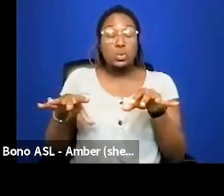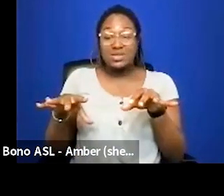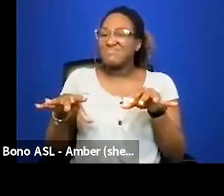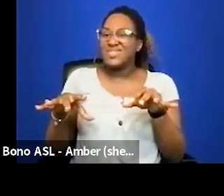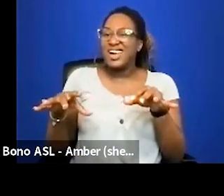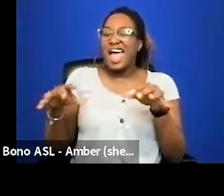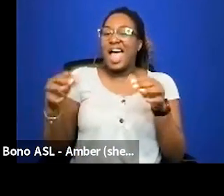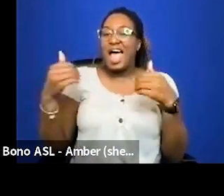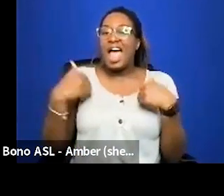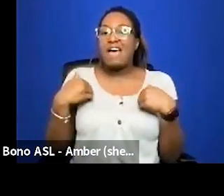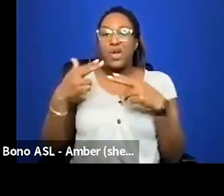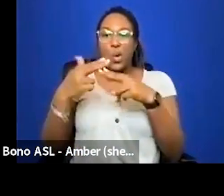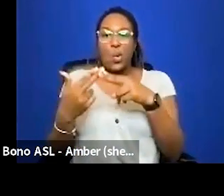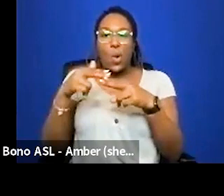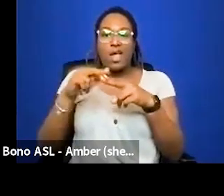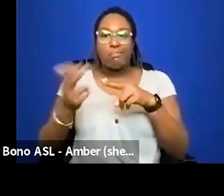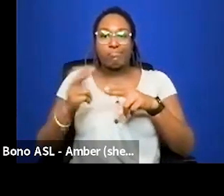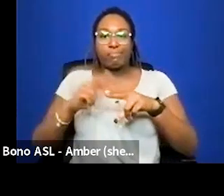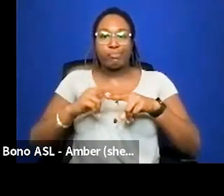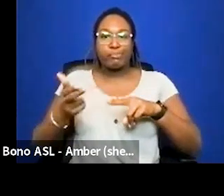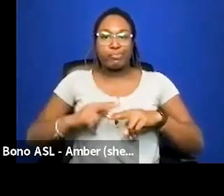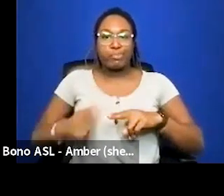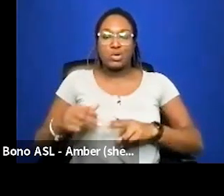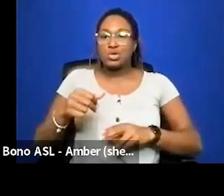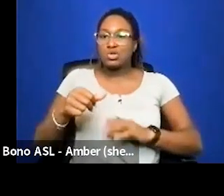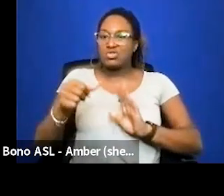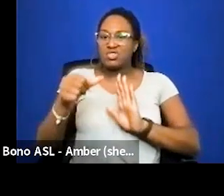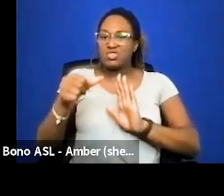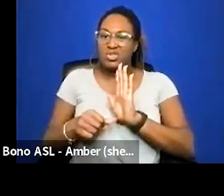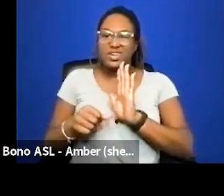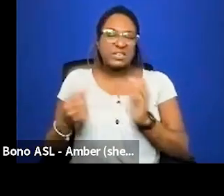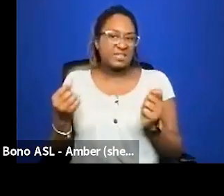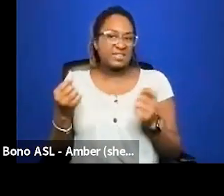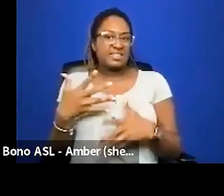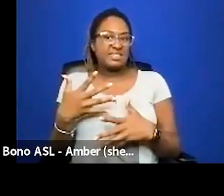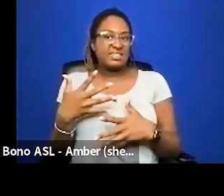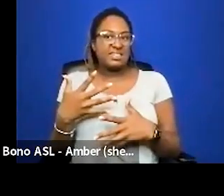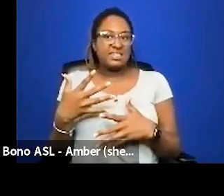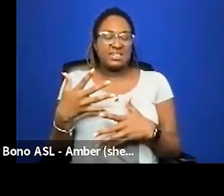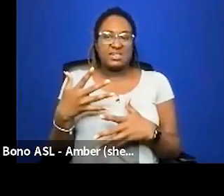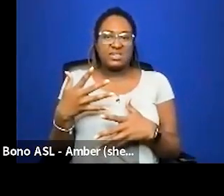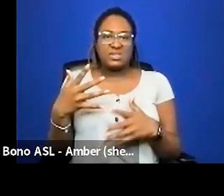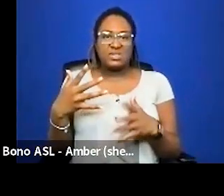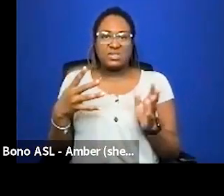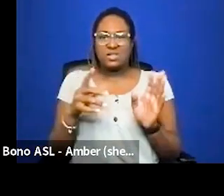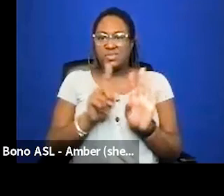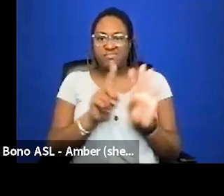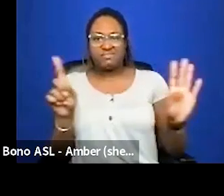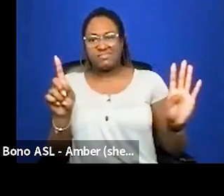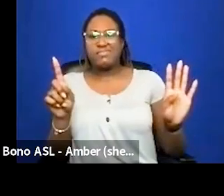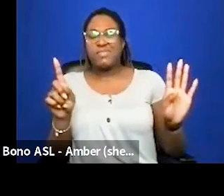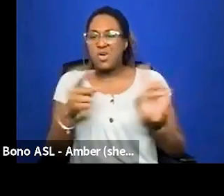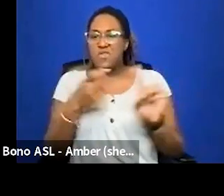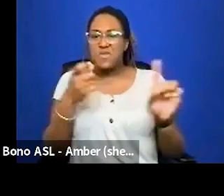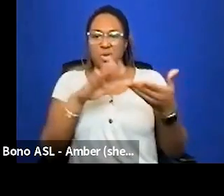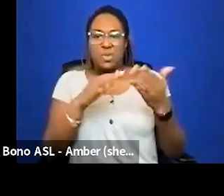they were um kind of fearing that they would be ostracized from the community if they got weight loss